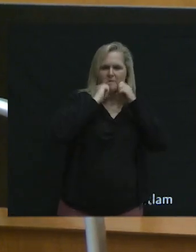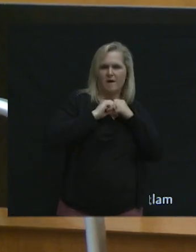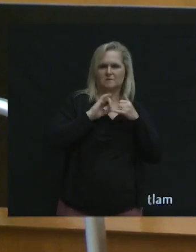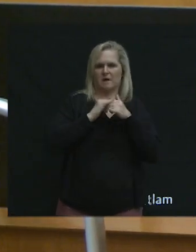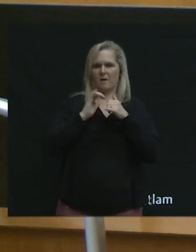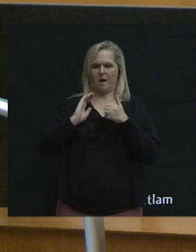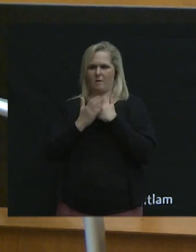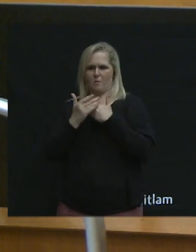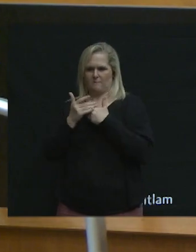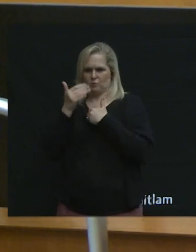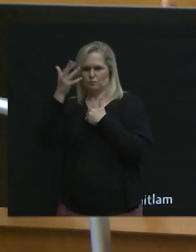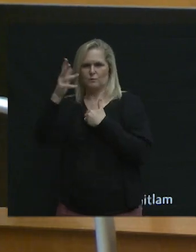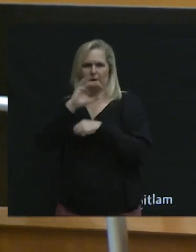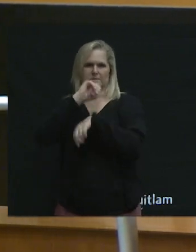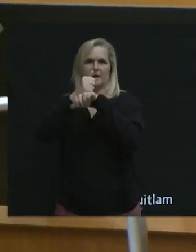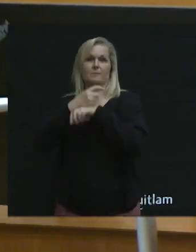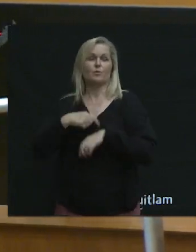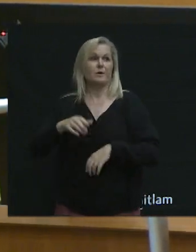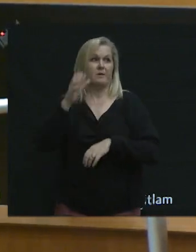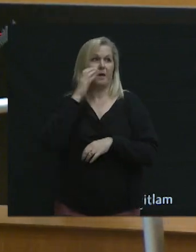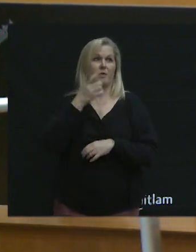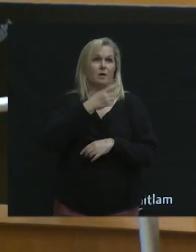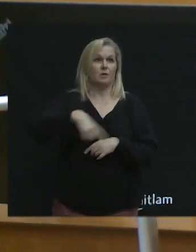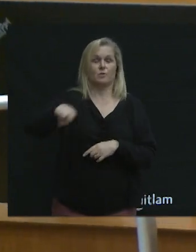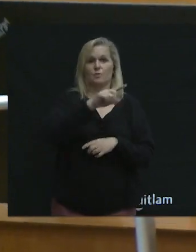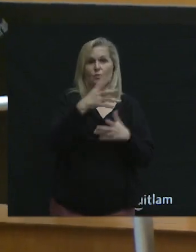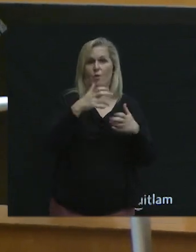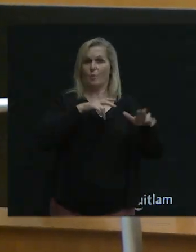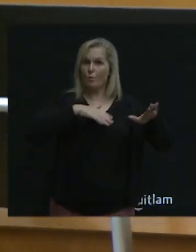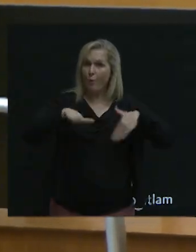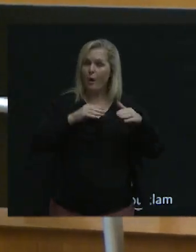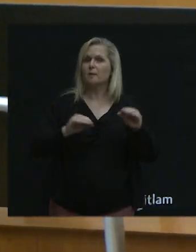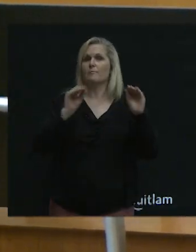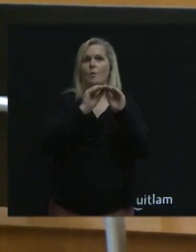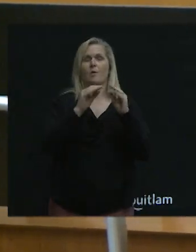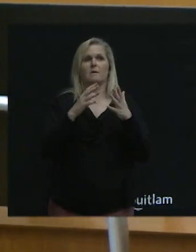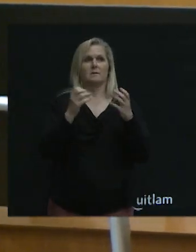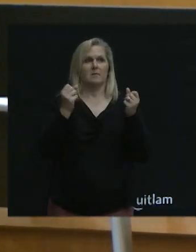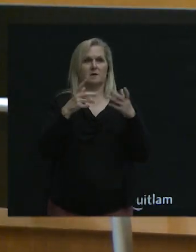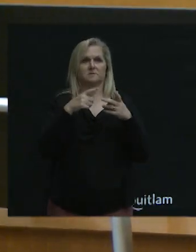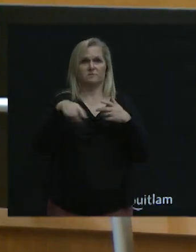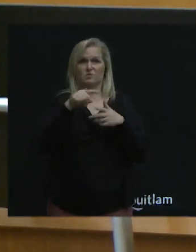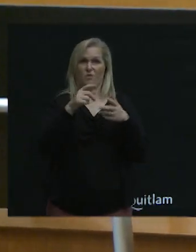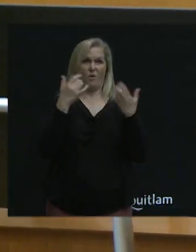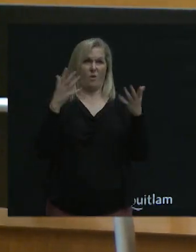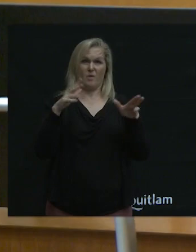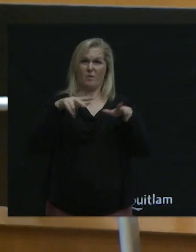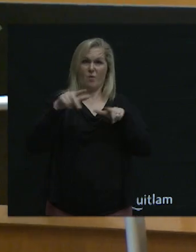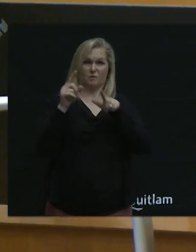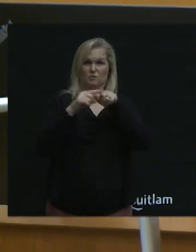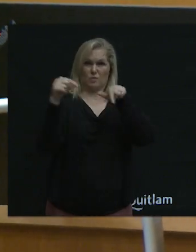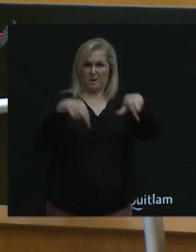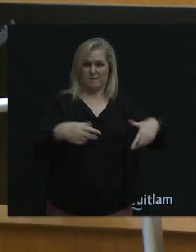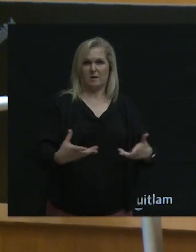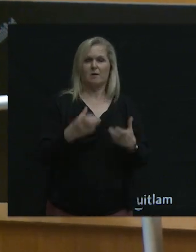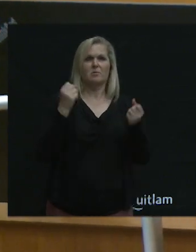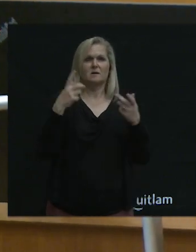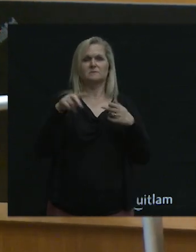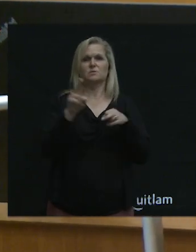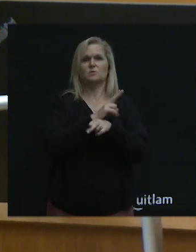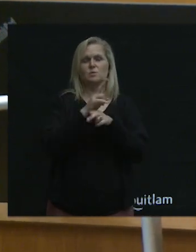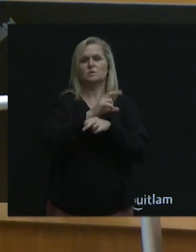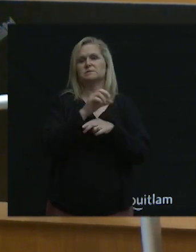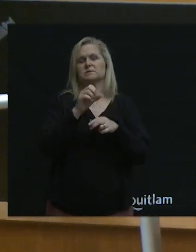future. Because we're hearing loud and clear. People want to walk more. Lots of you walked here. People want to take transit. People want to micromobility.